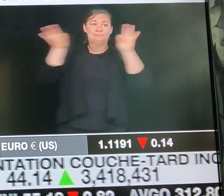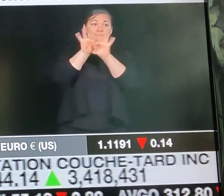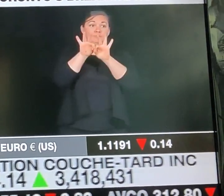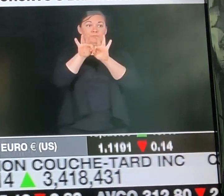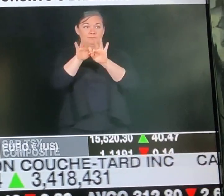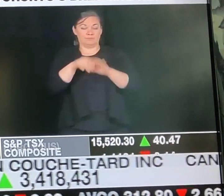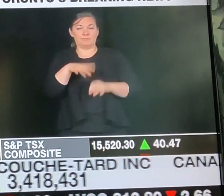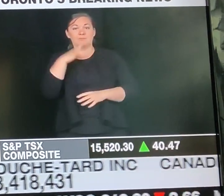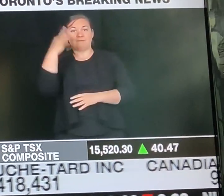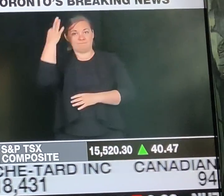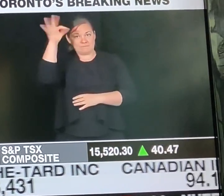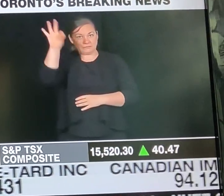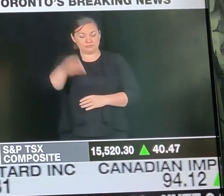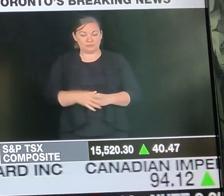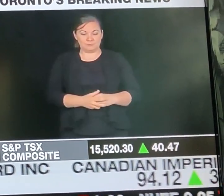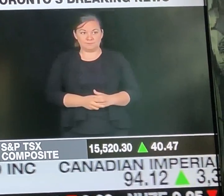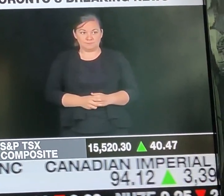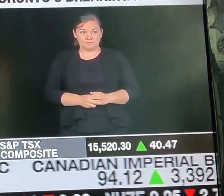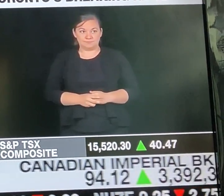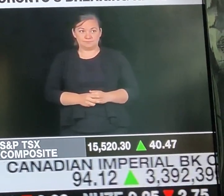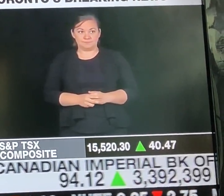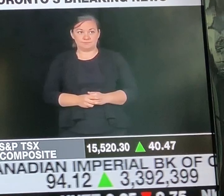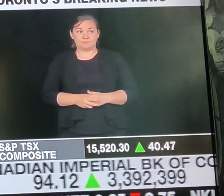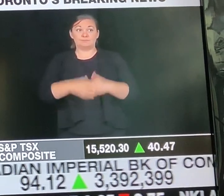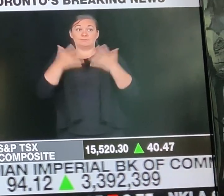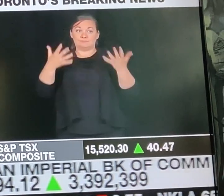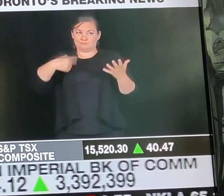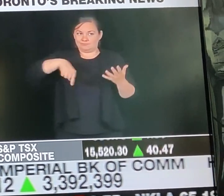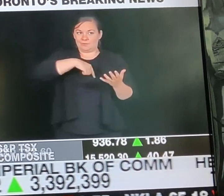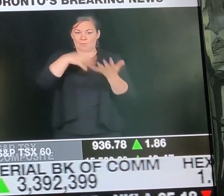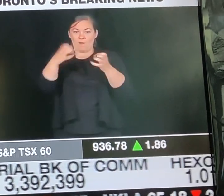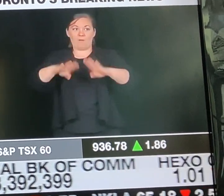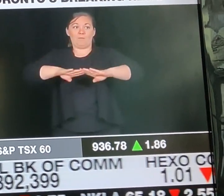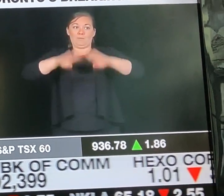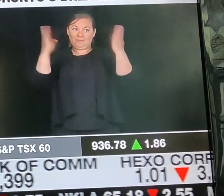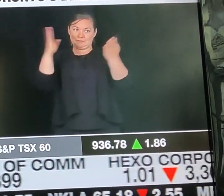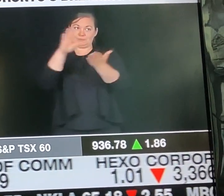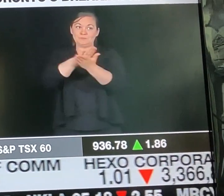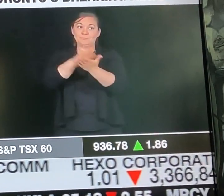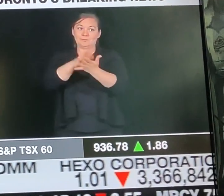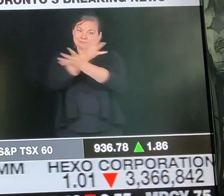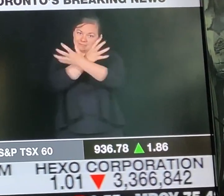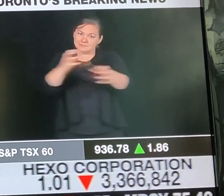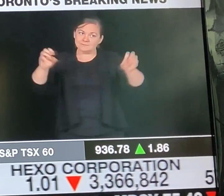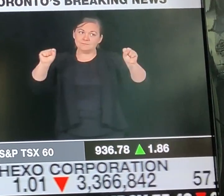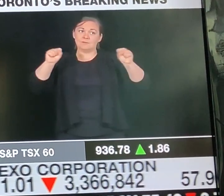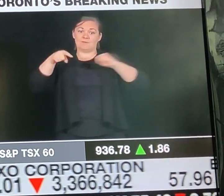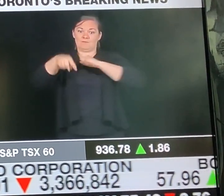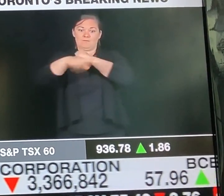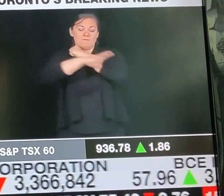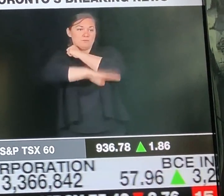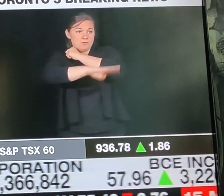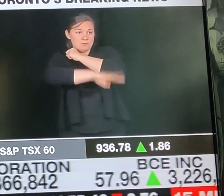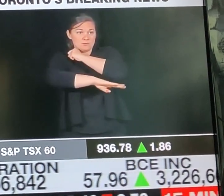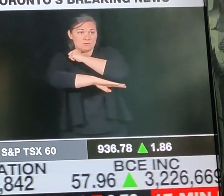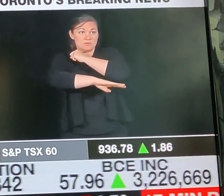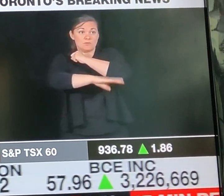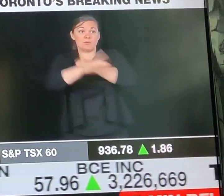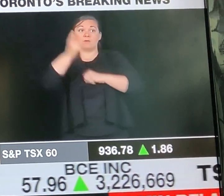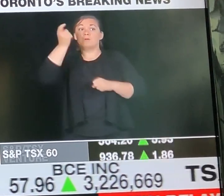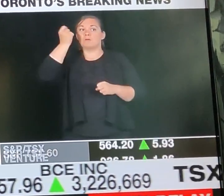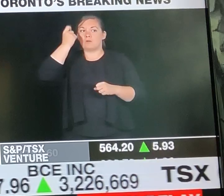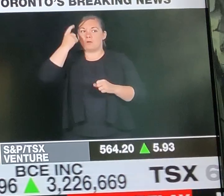First, we will be ready for every scenario. are tasking school boards in Ontario to produce three plans to prepare for any